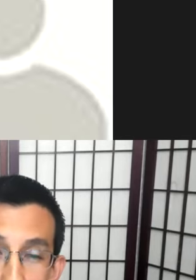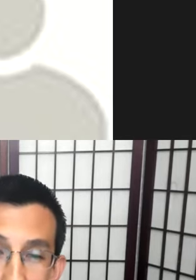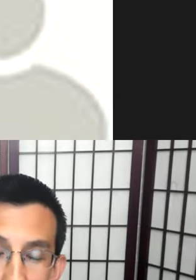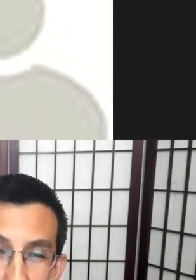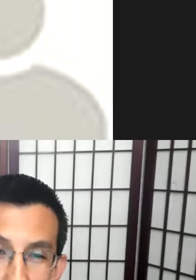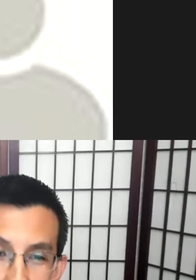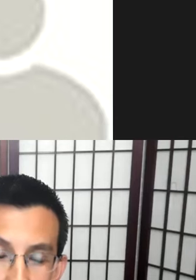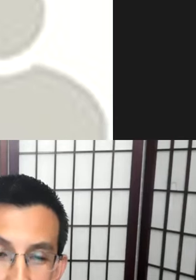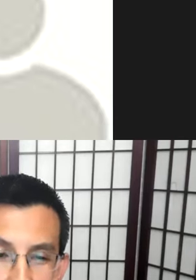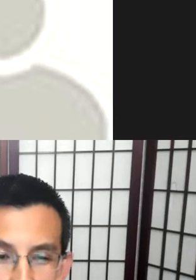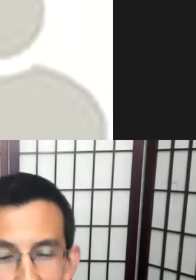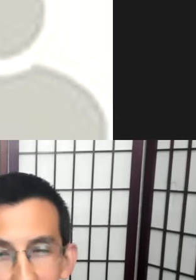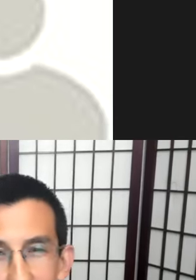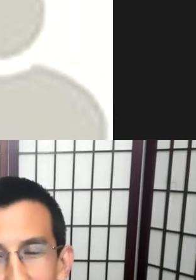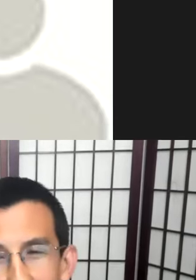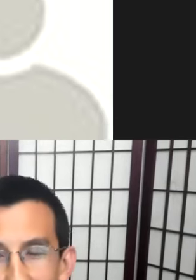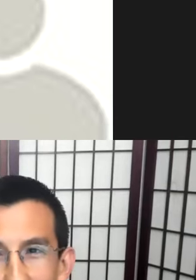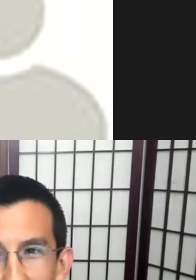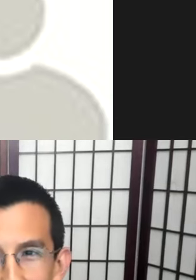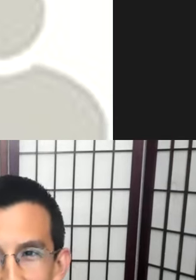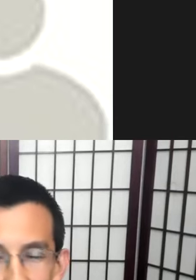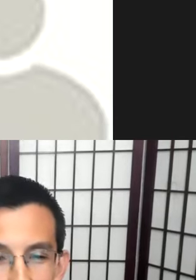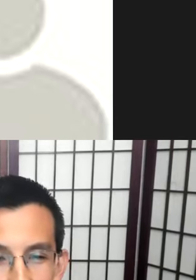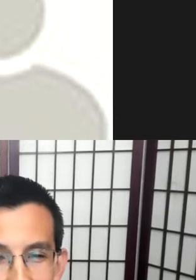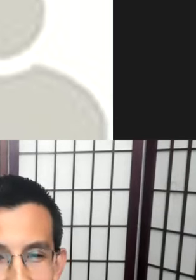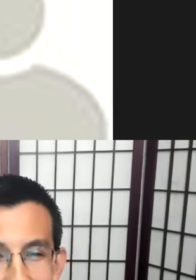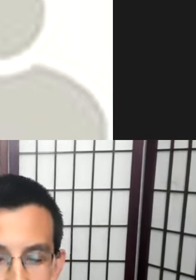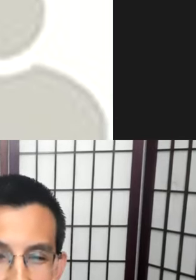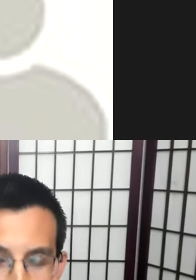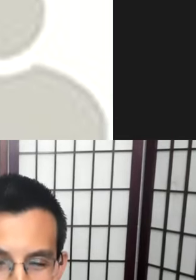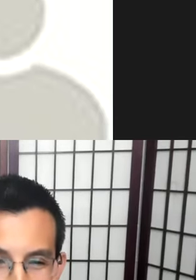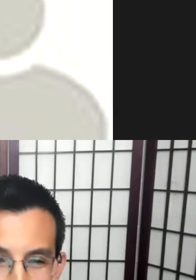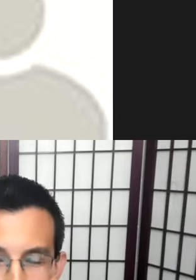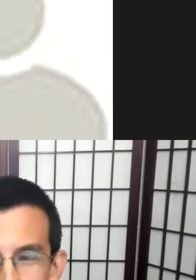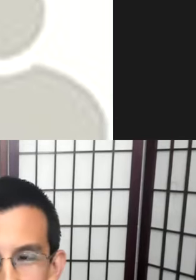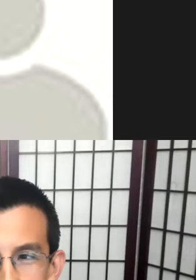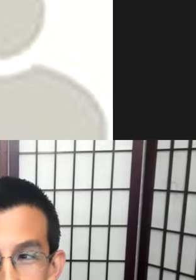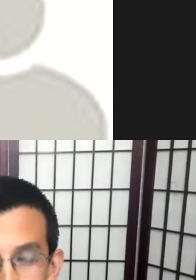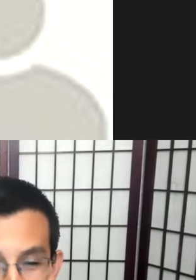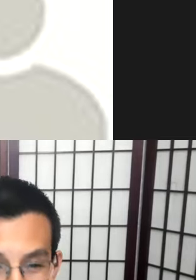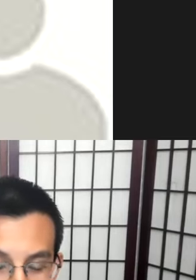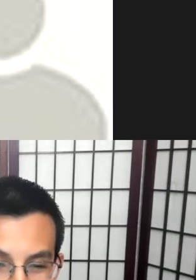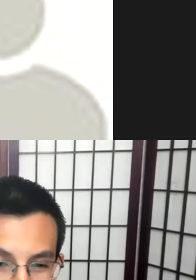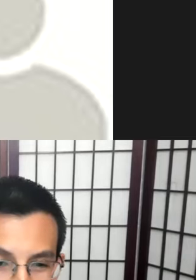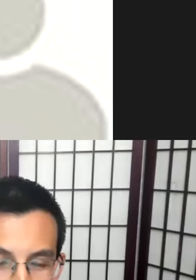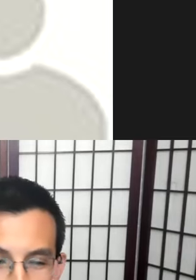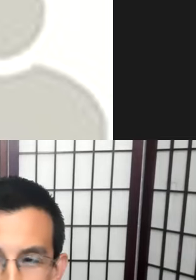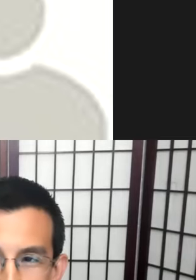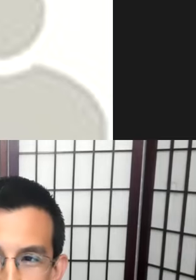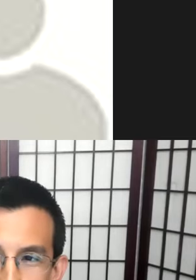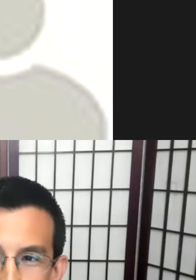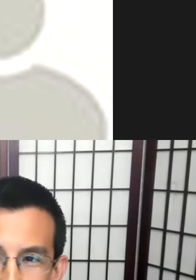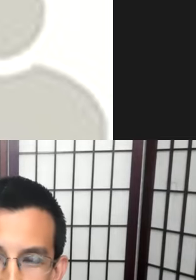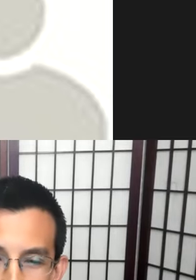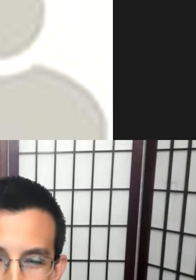I'm hopeful by a lot of things, but I'll sort of address one in particular that I've noticed over my 20